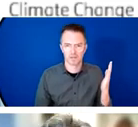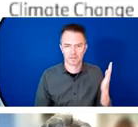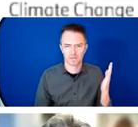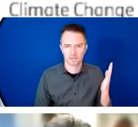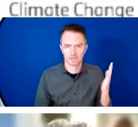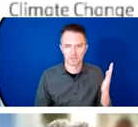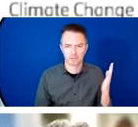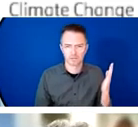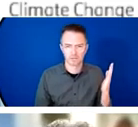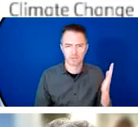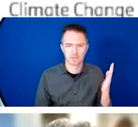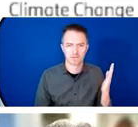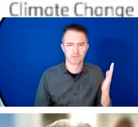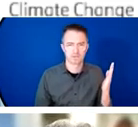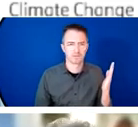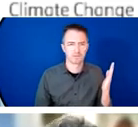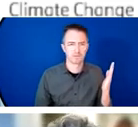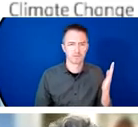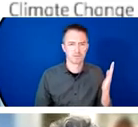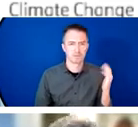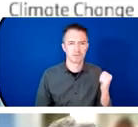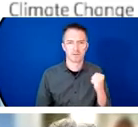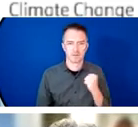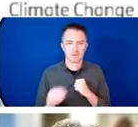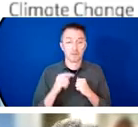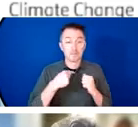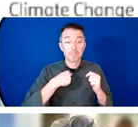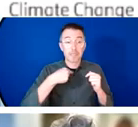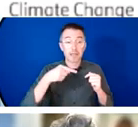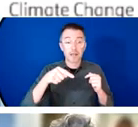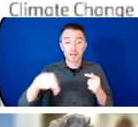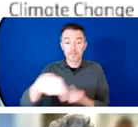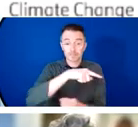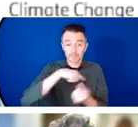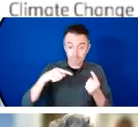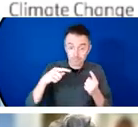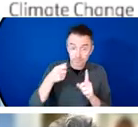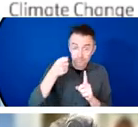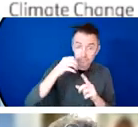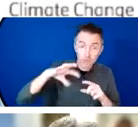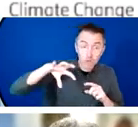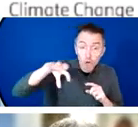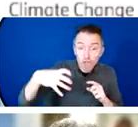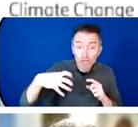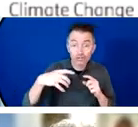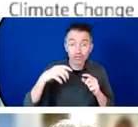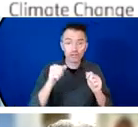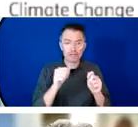so while no country is sheltered from the impact of climate crisis, small island developing